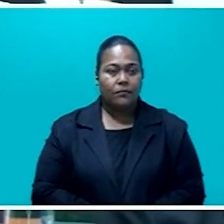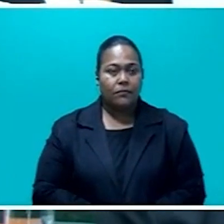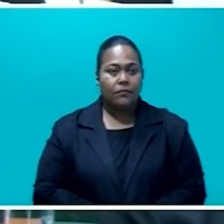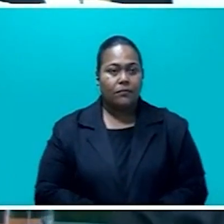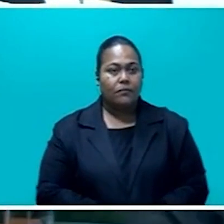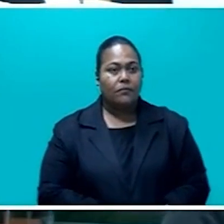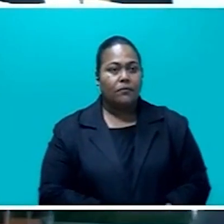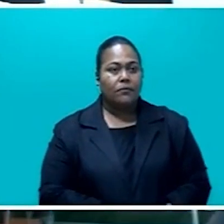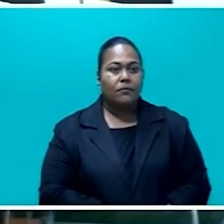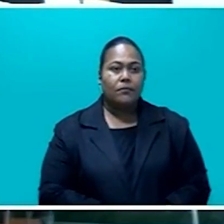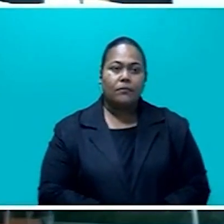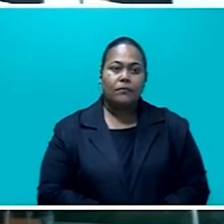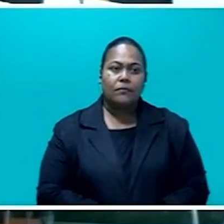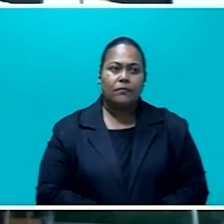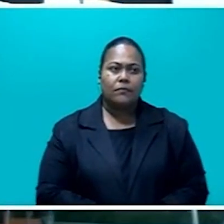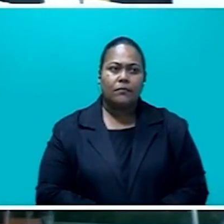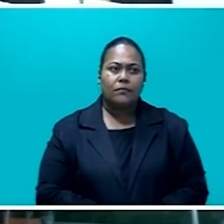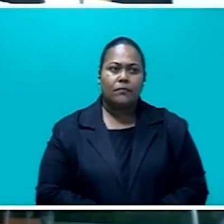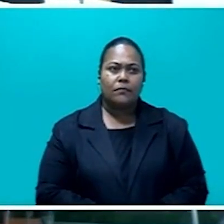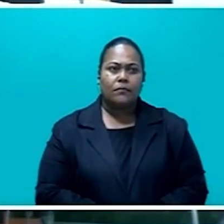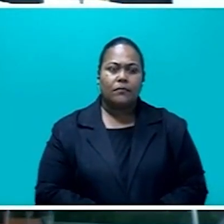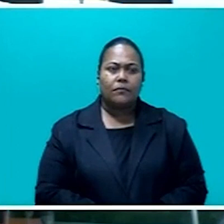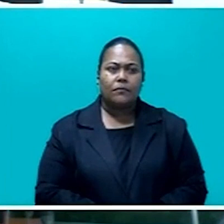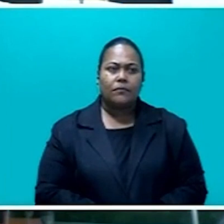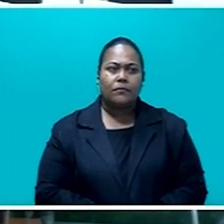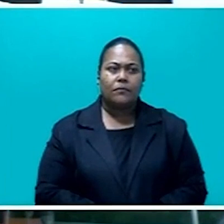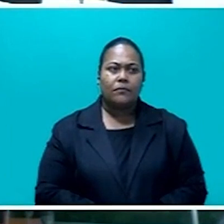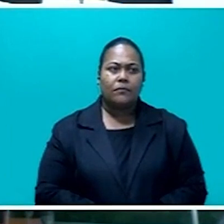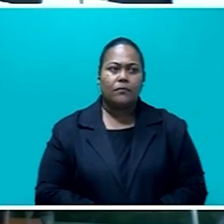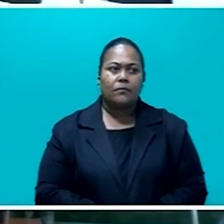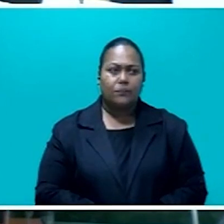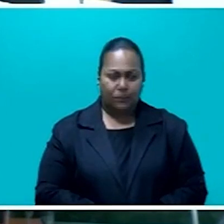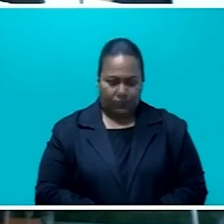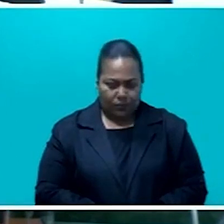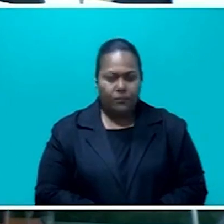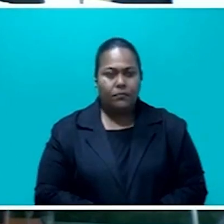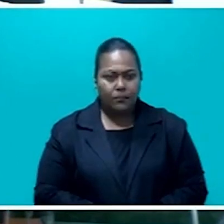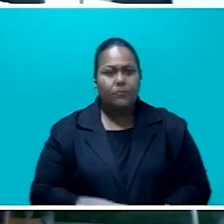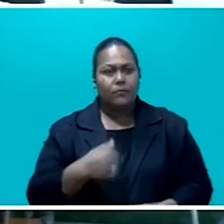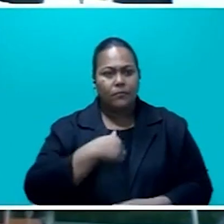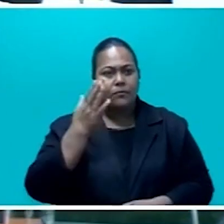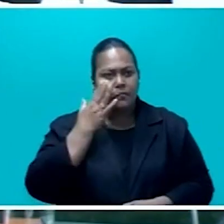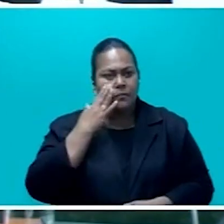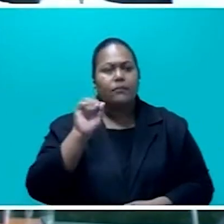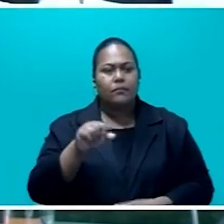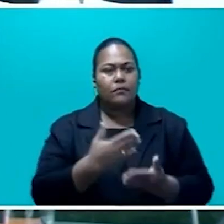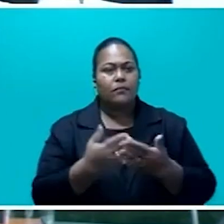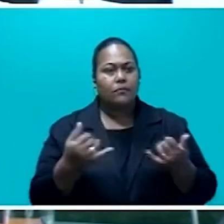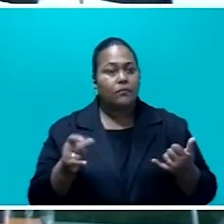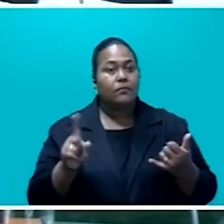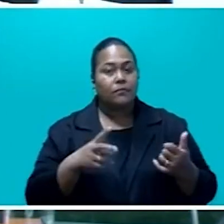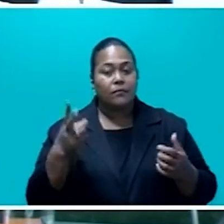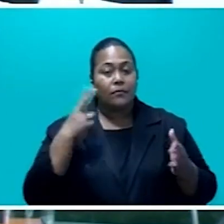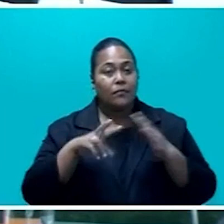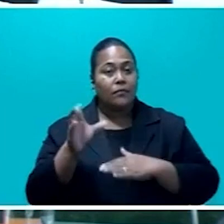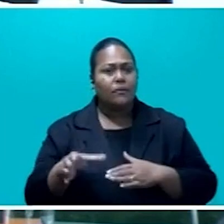What sort of numbers are we looking at, although I'm aware of what will be online in terms of viewers and,